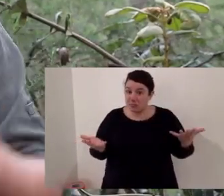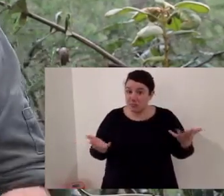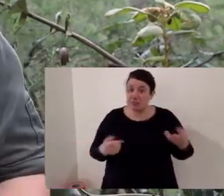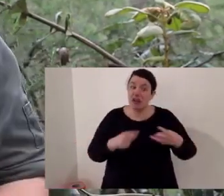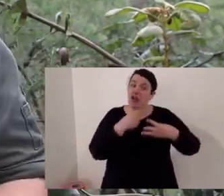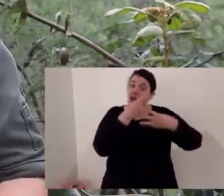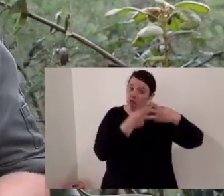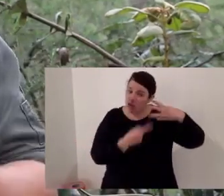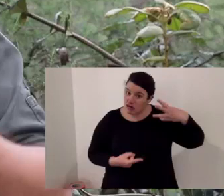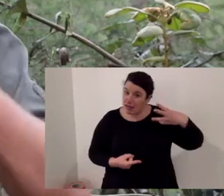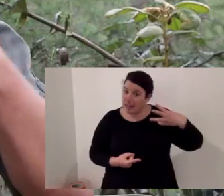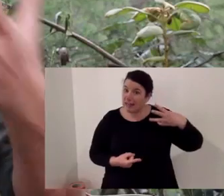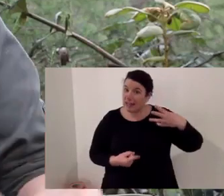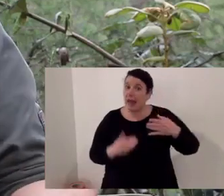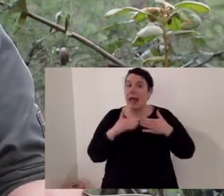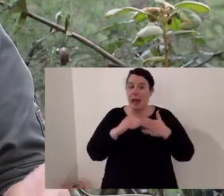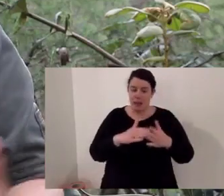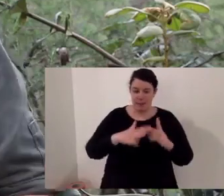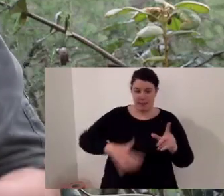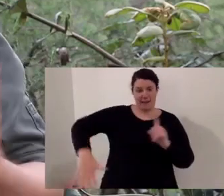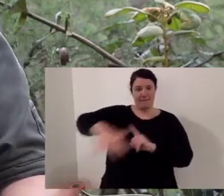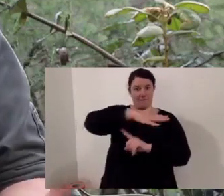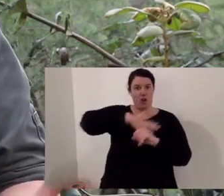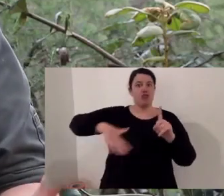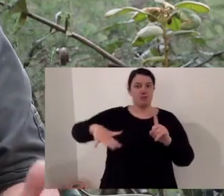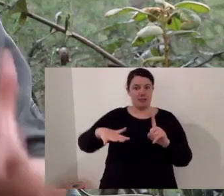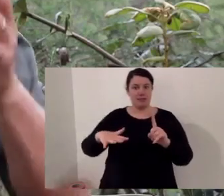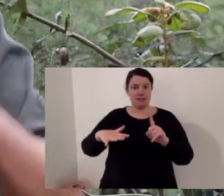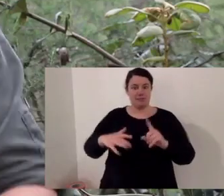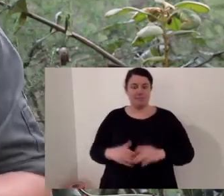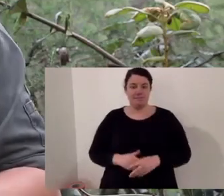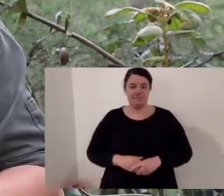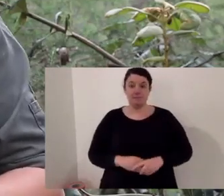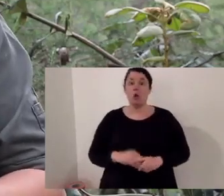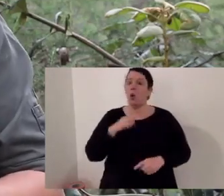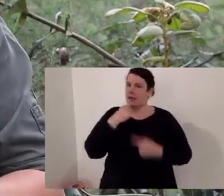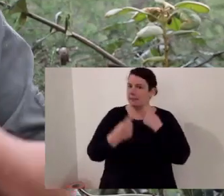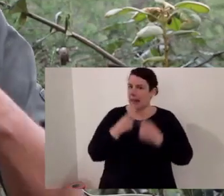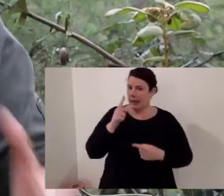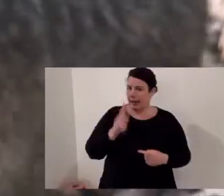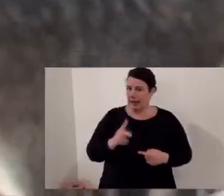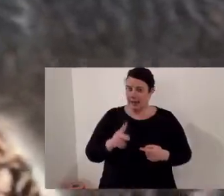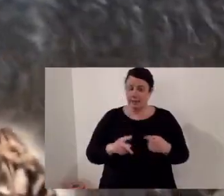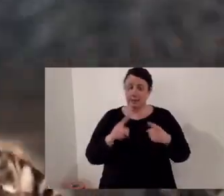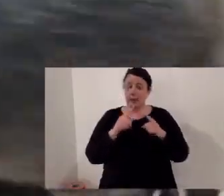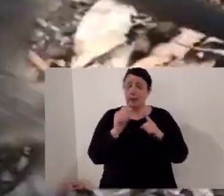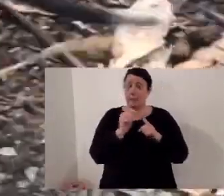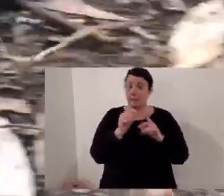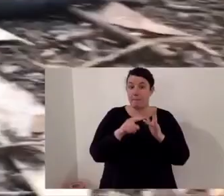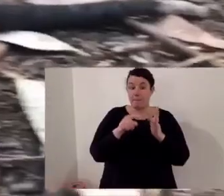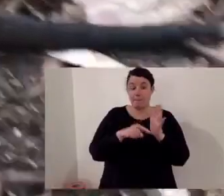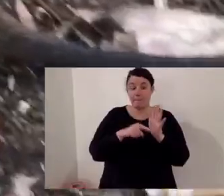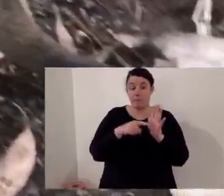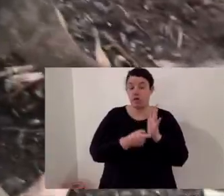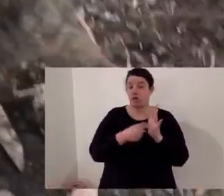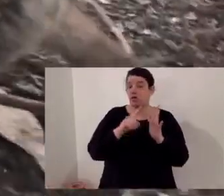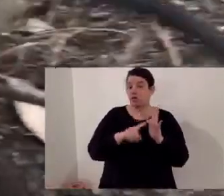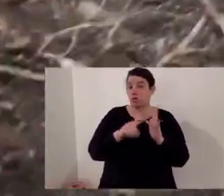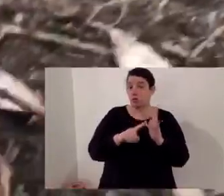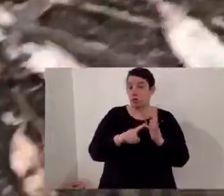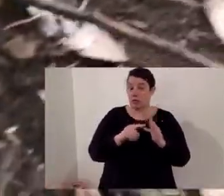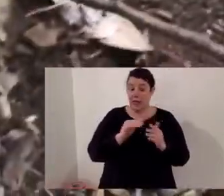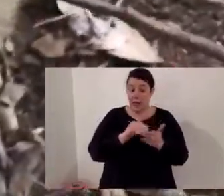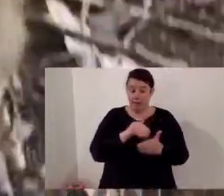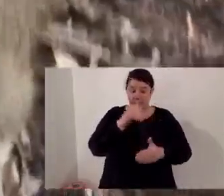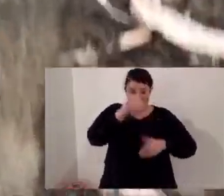They each play a role towards the environment. Now let's break them down again. The potteroo is an ecosystem engineer because it